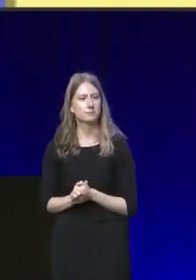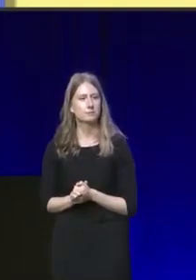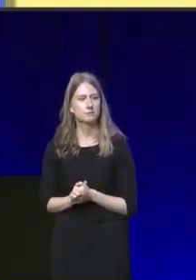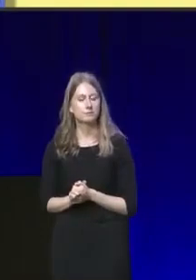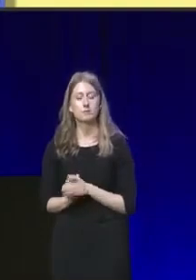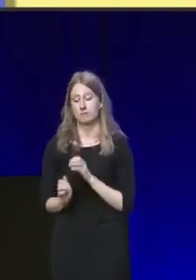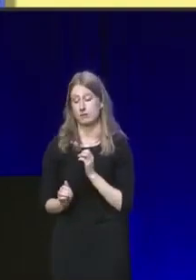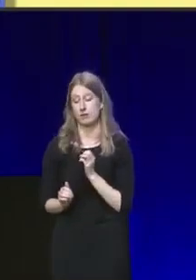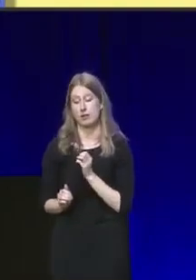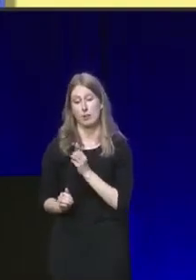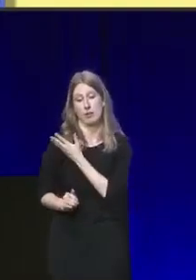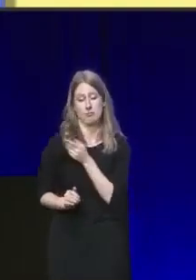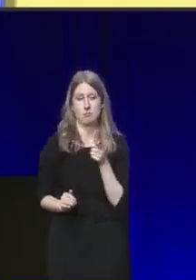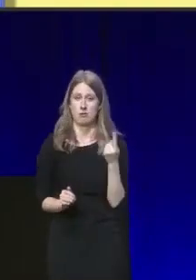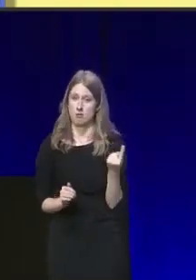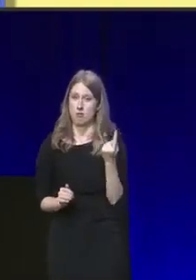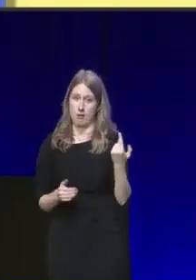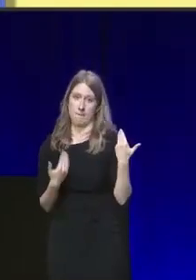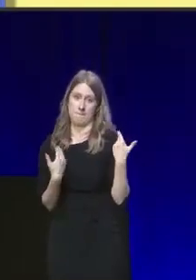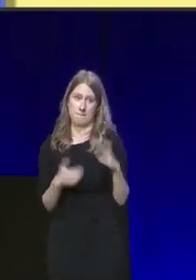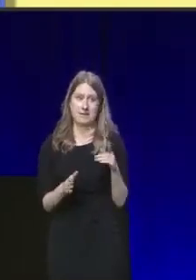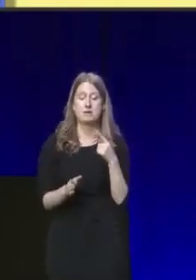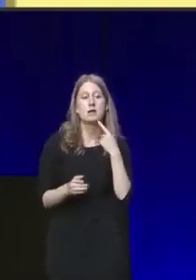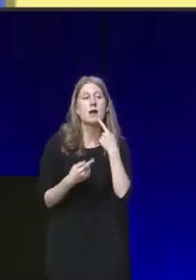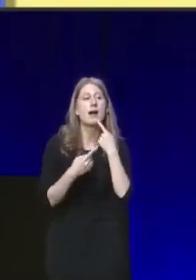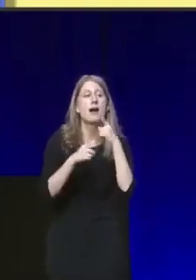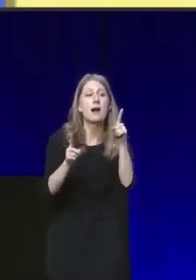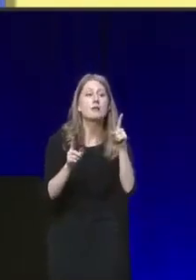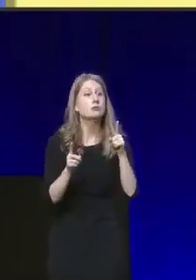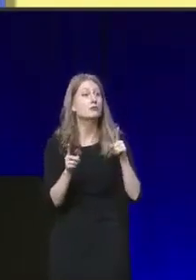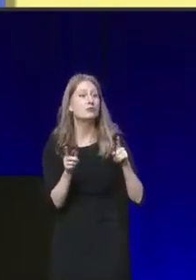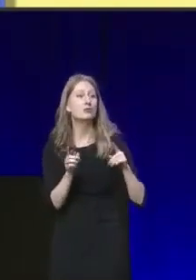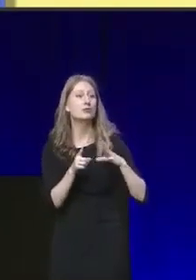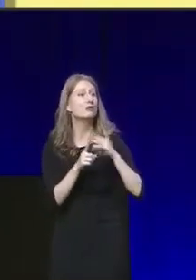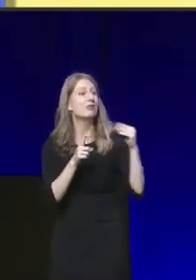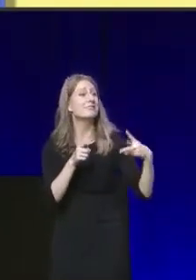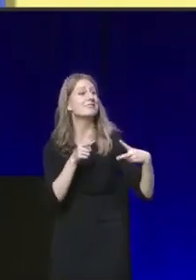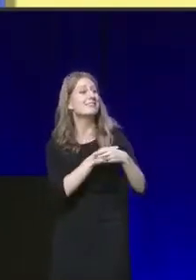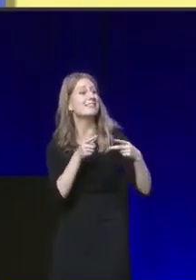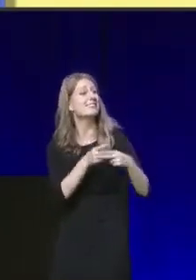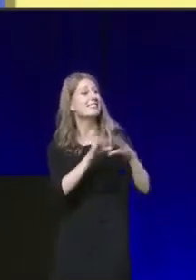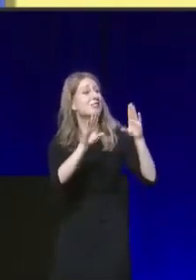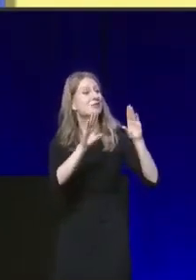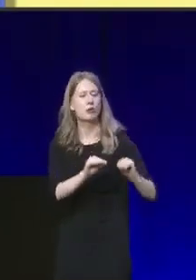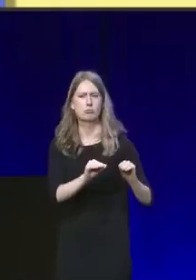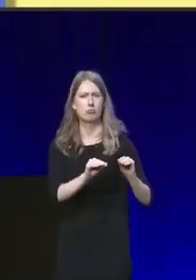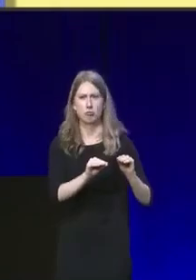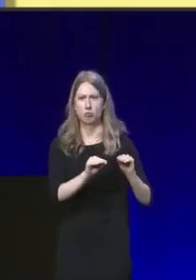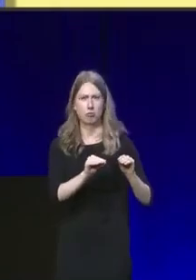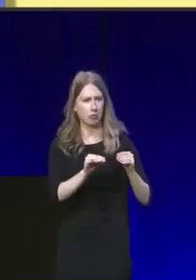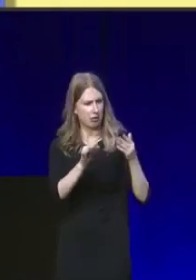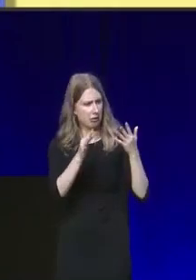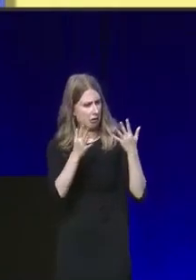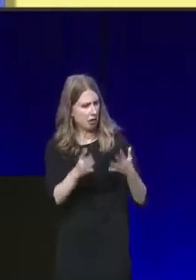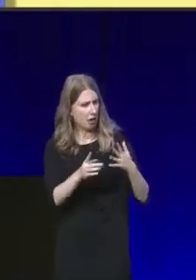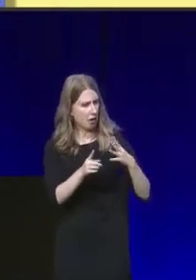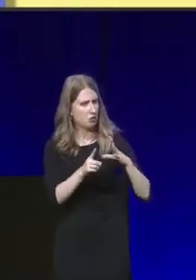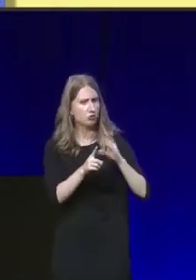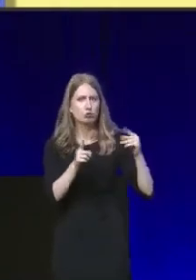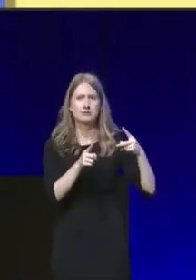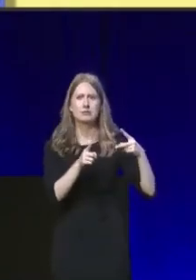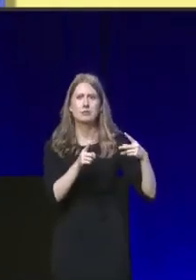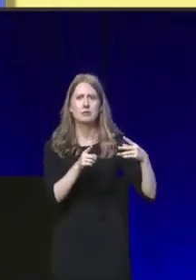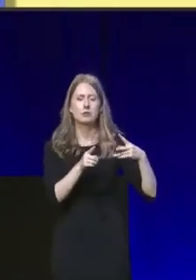And Labour have announced not the end of Tory austerity, but an intensification of Tory austerity.